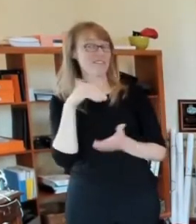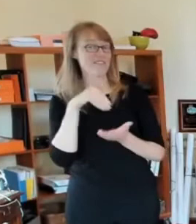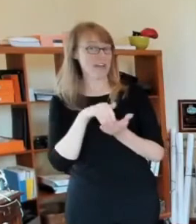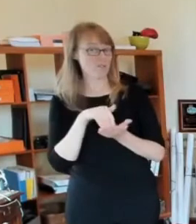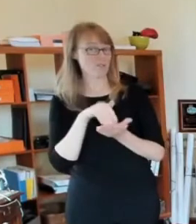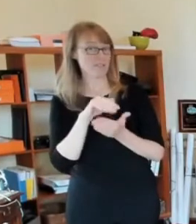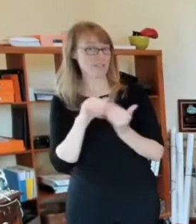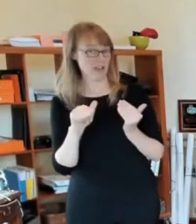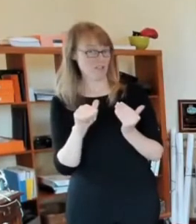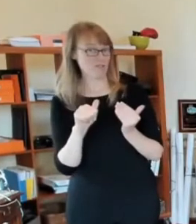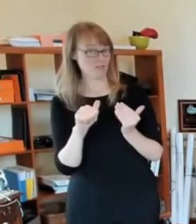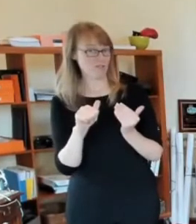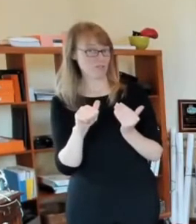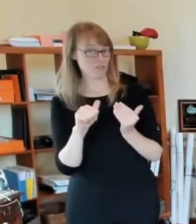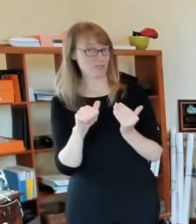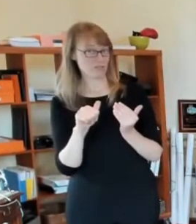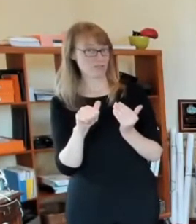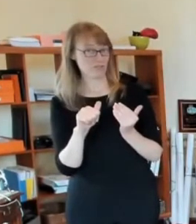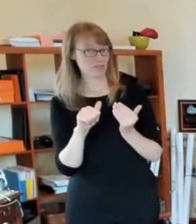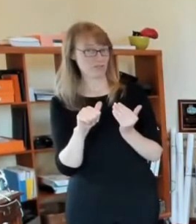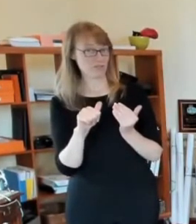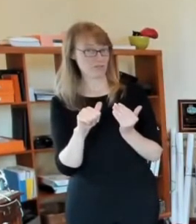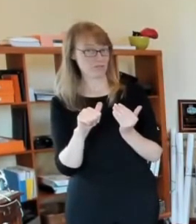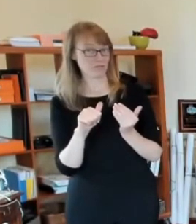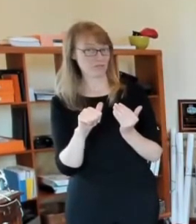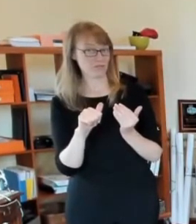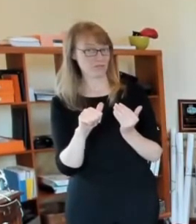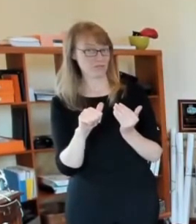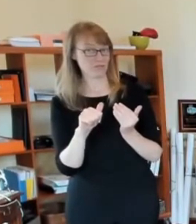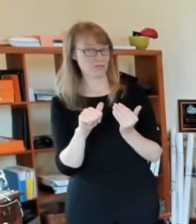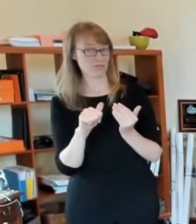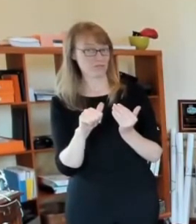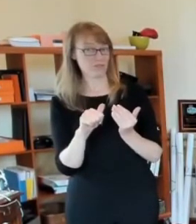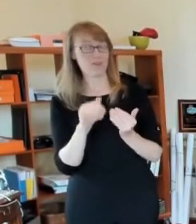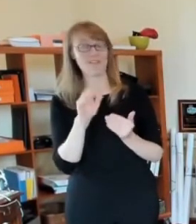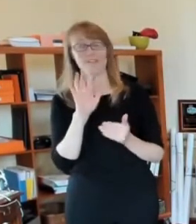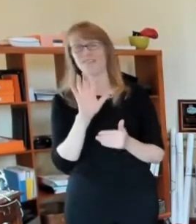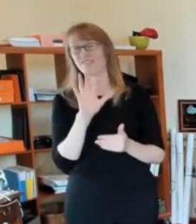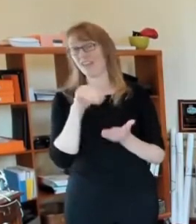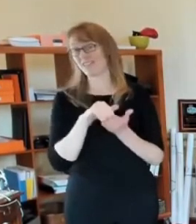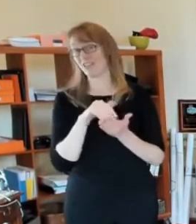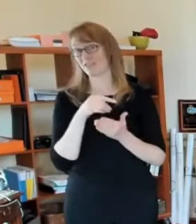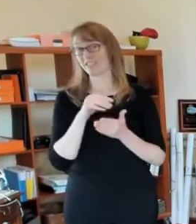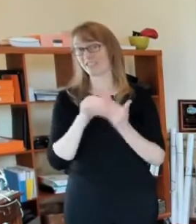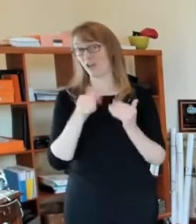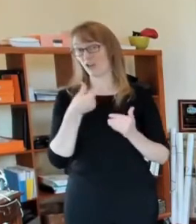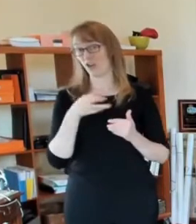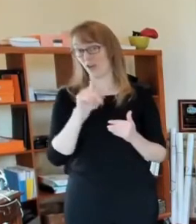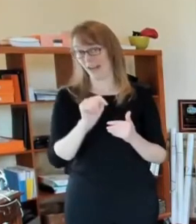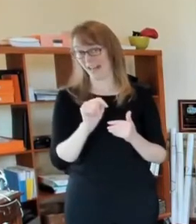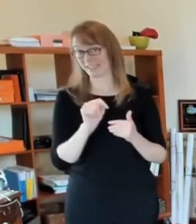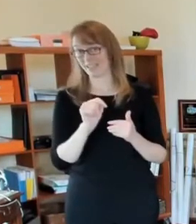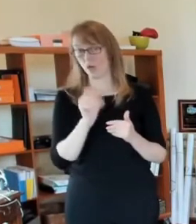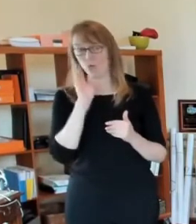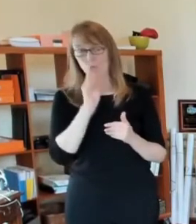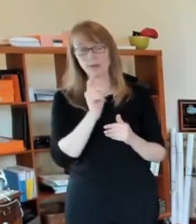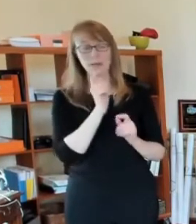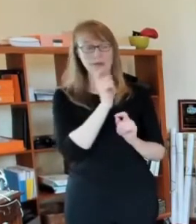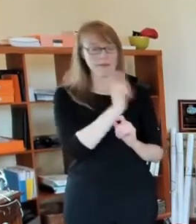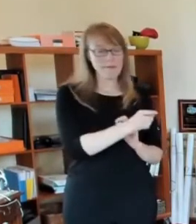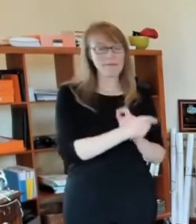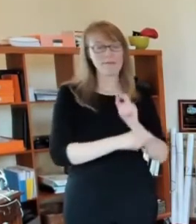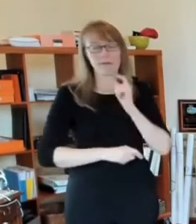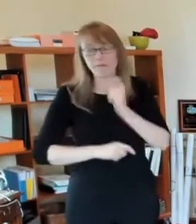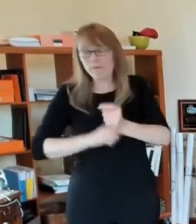actual grants, the $5,000 grants, which we hope, our hope is that those grants will